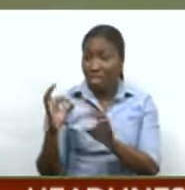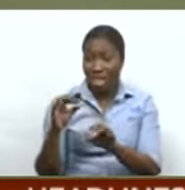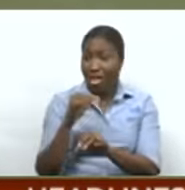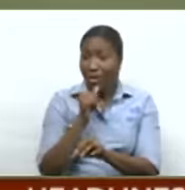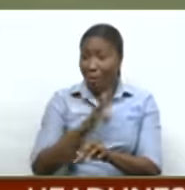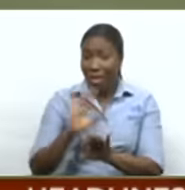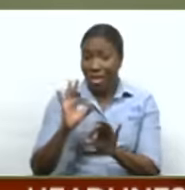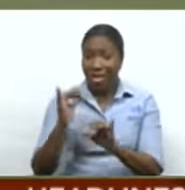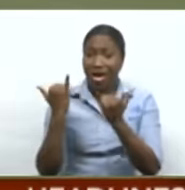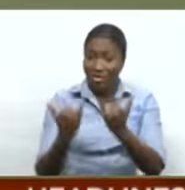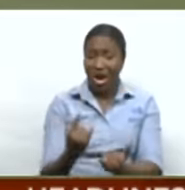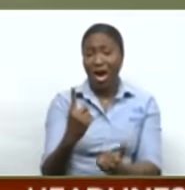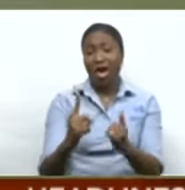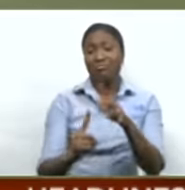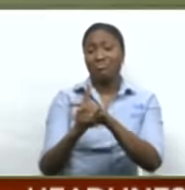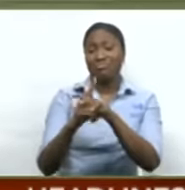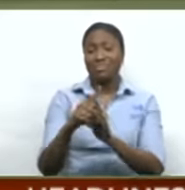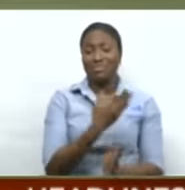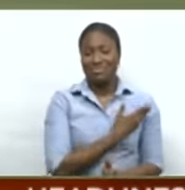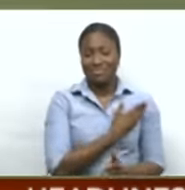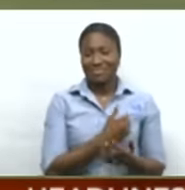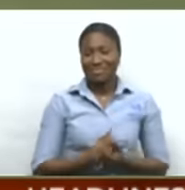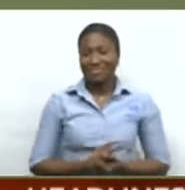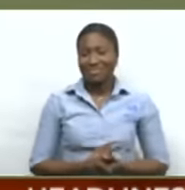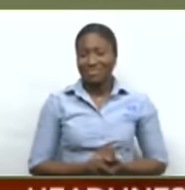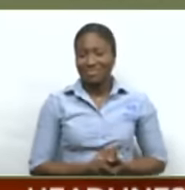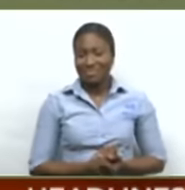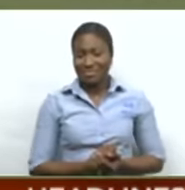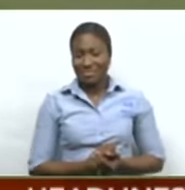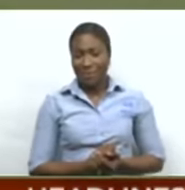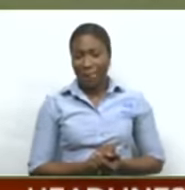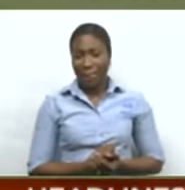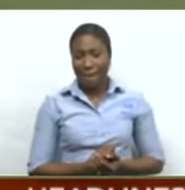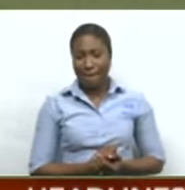on the leaderboard. Jovan Ravello, CNC3 Sport.